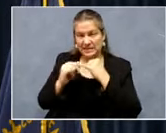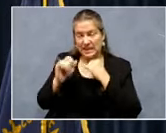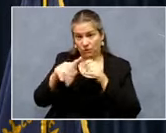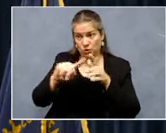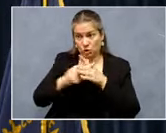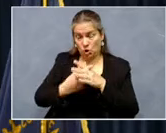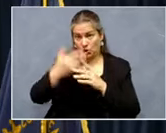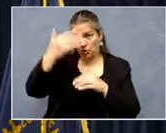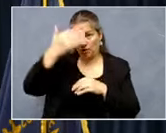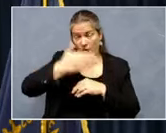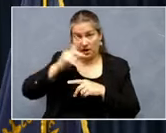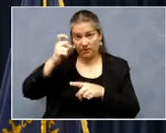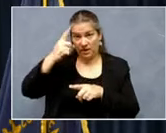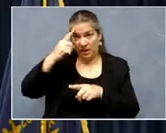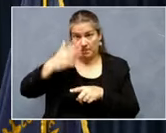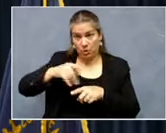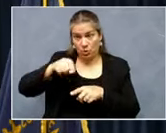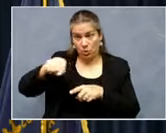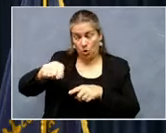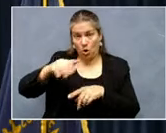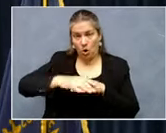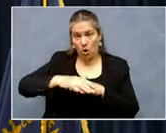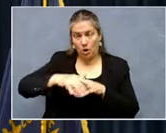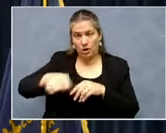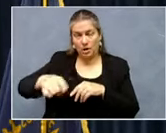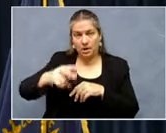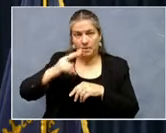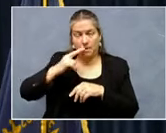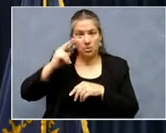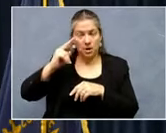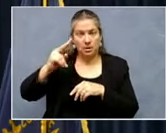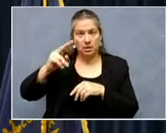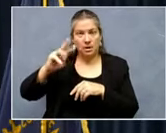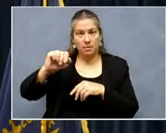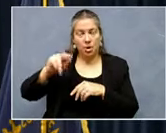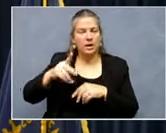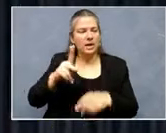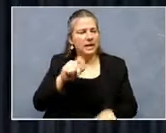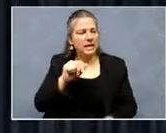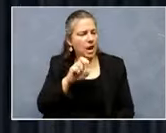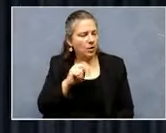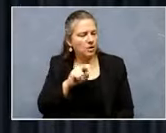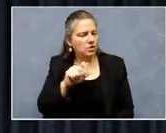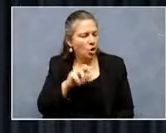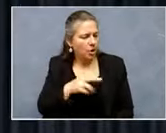front of the Capitol on monument park, Karen Tsar, W UKY.